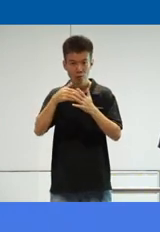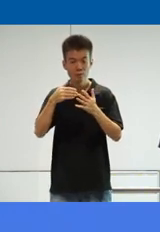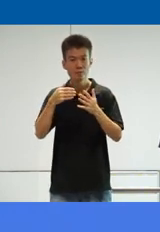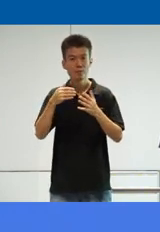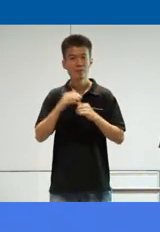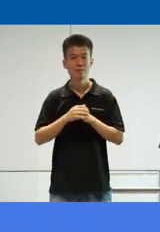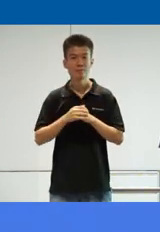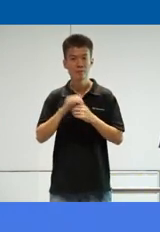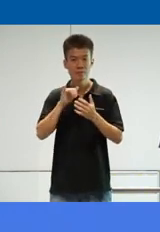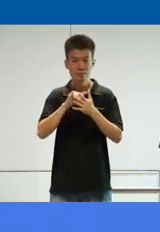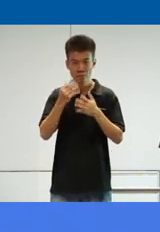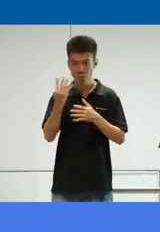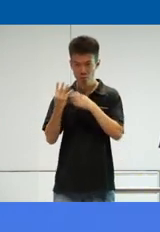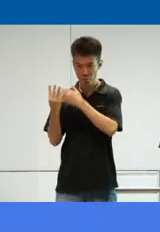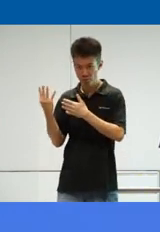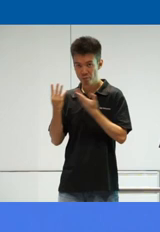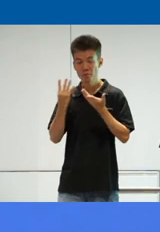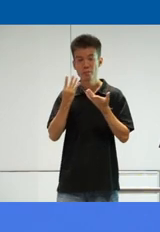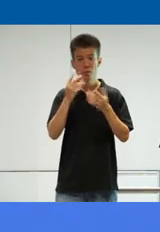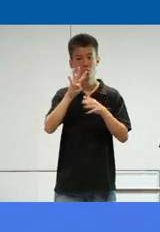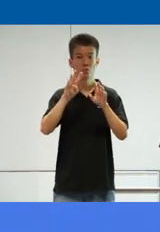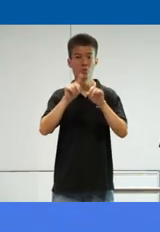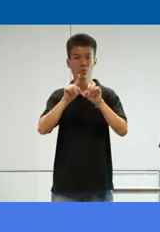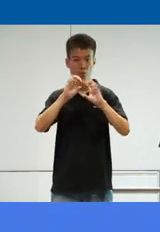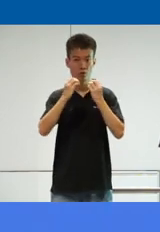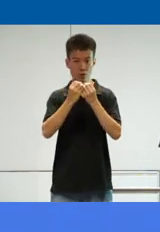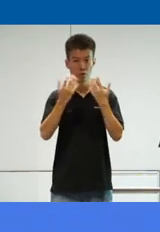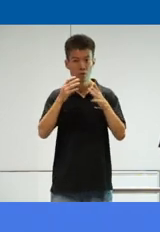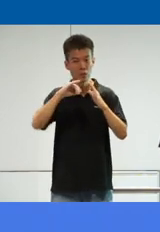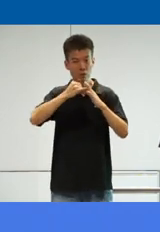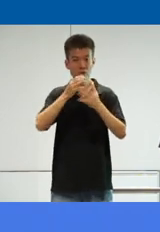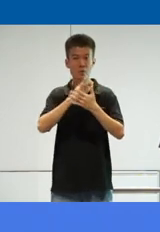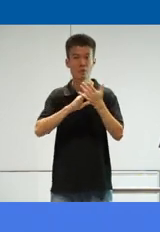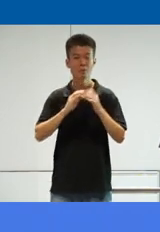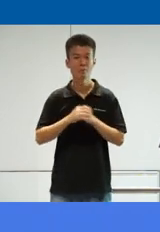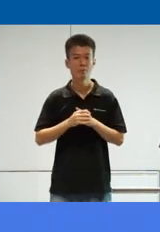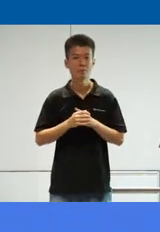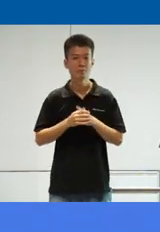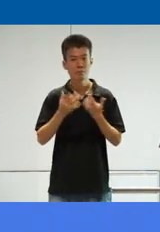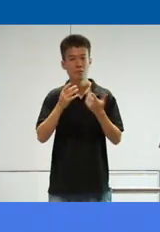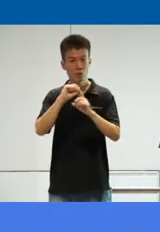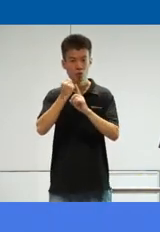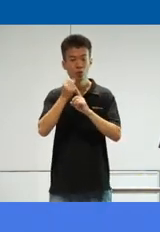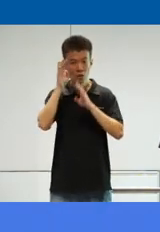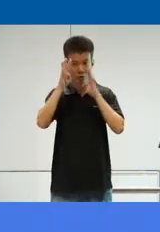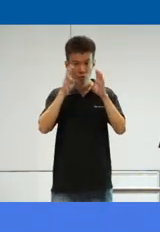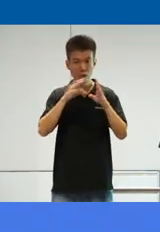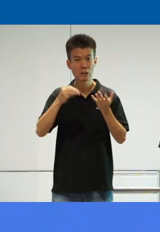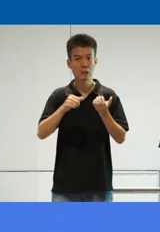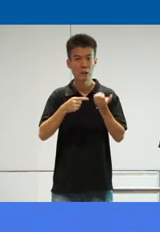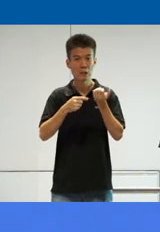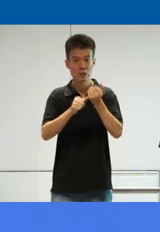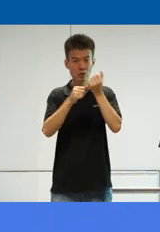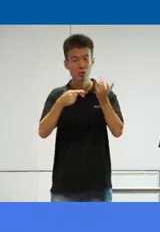the panellists here, all four of these organisations have implemented some kind of social innovation and assistive technology